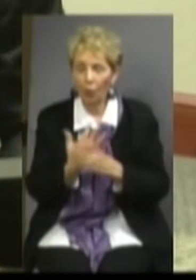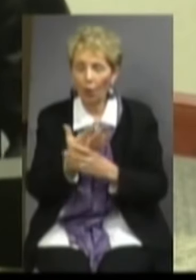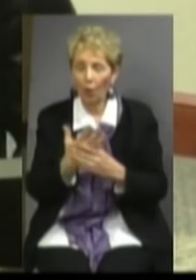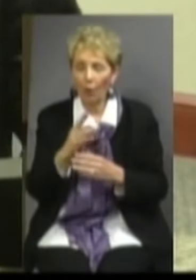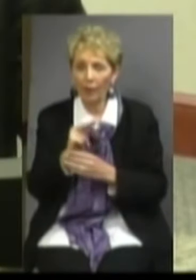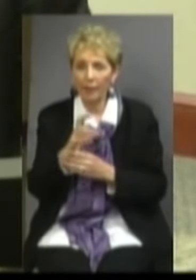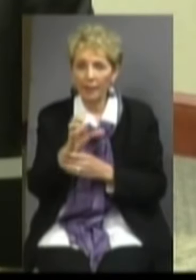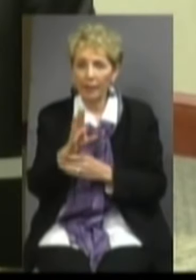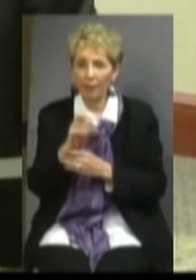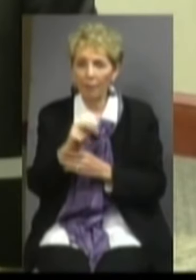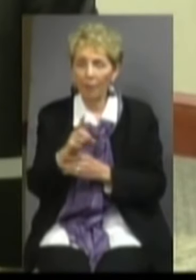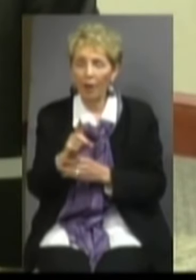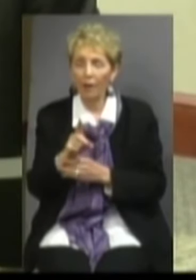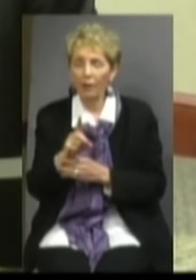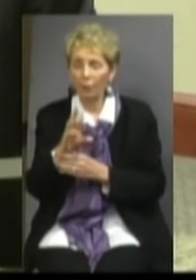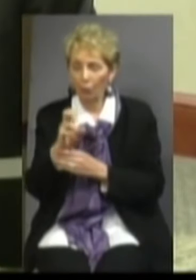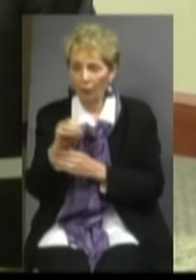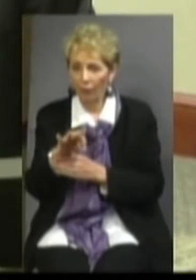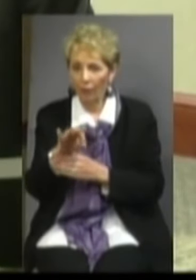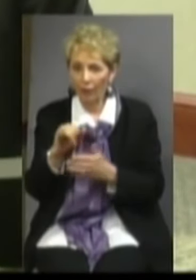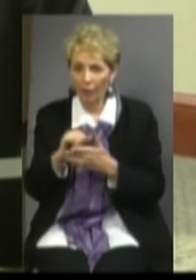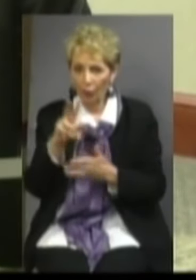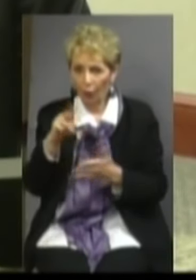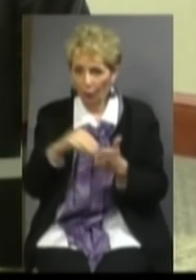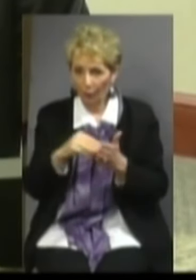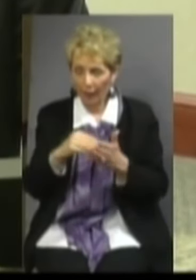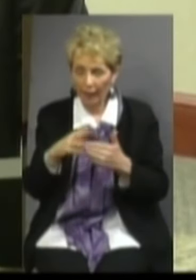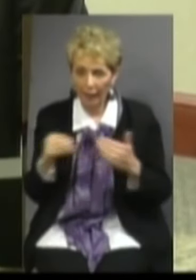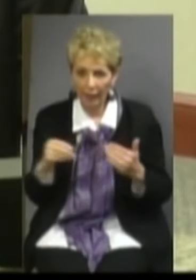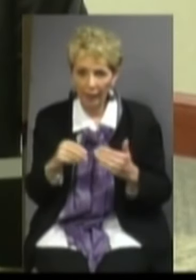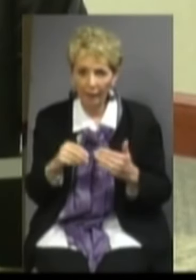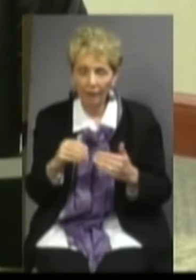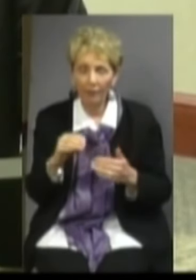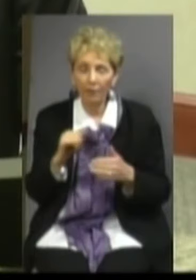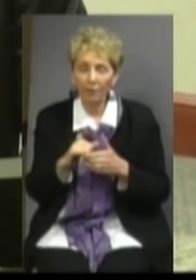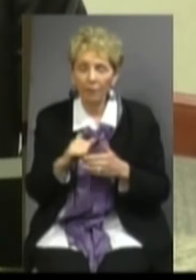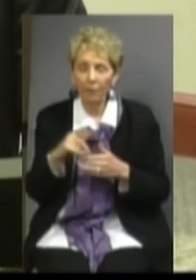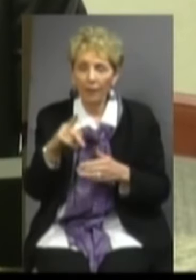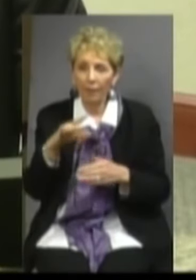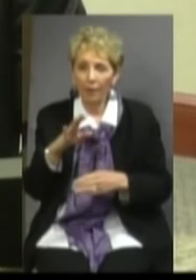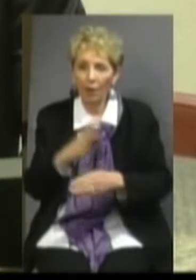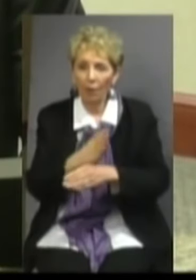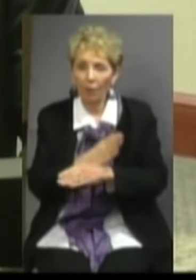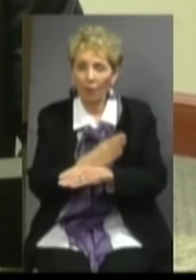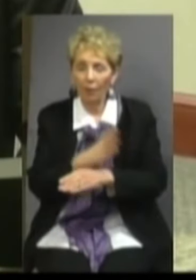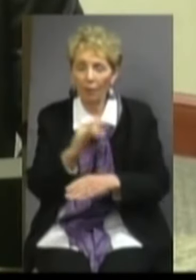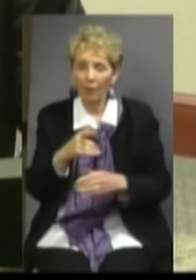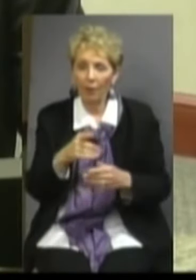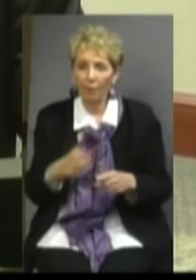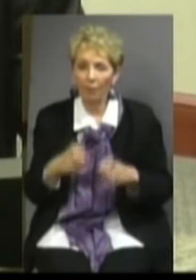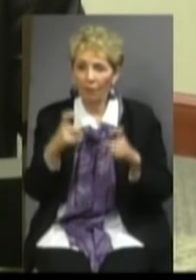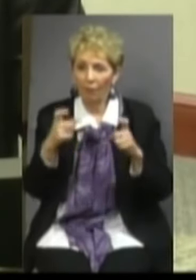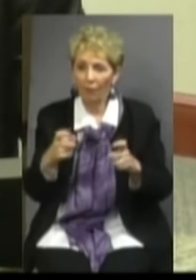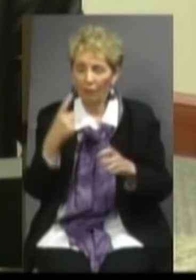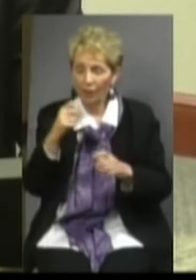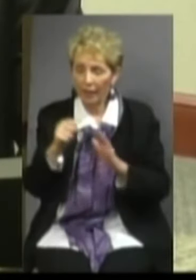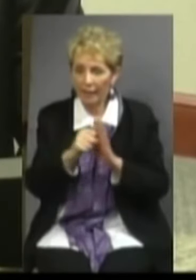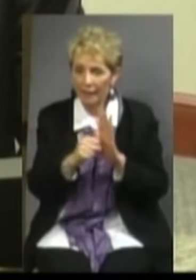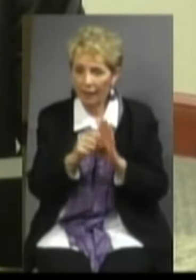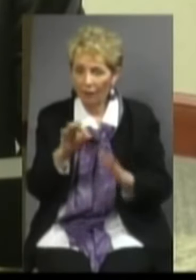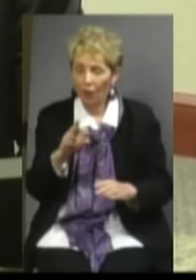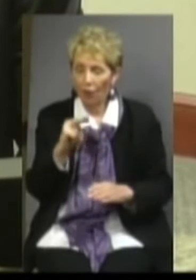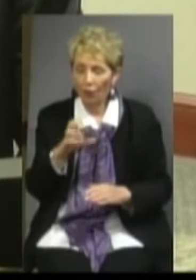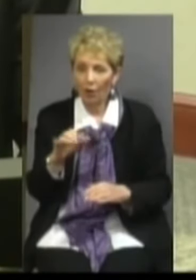bond referendum. The $2 million Connect NC public improvement bond bill provides the following amounts for the state of North